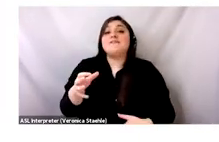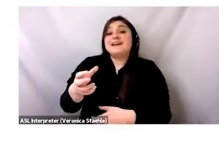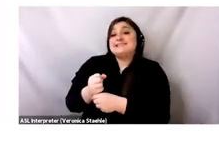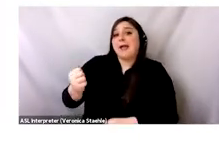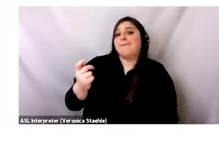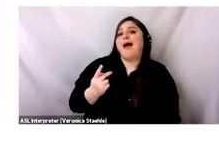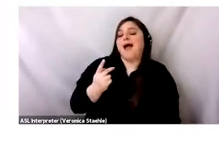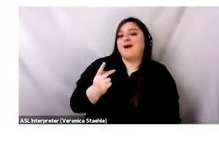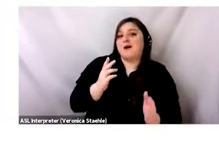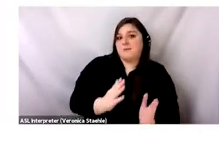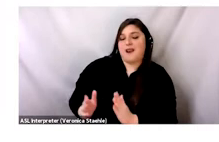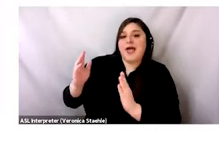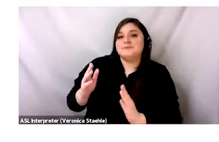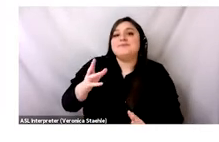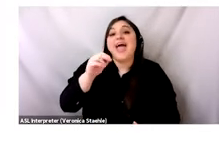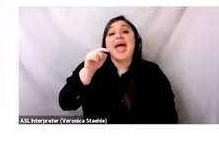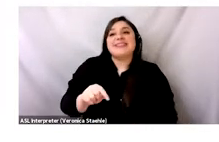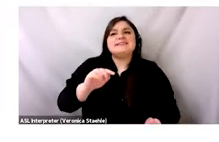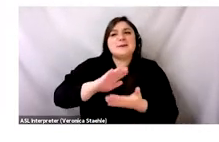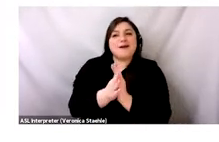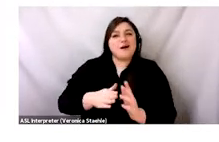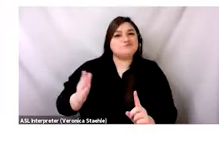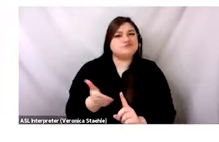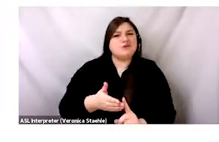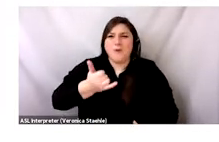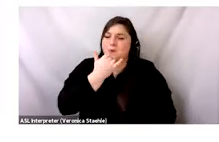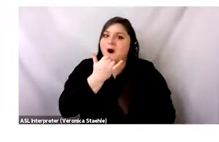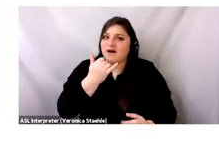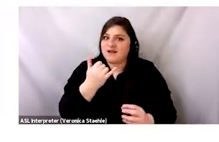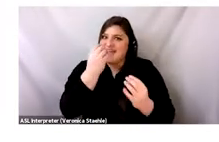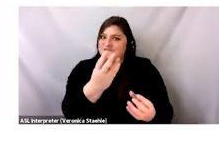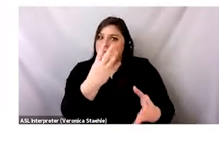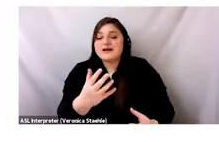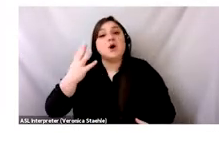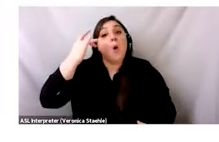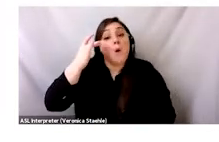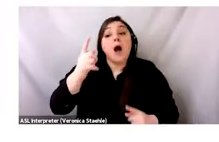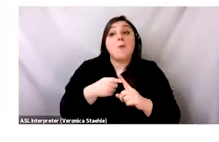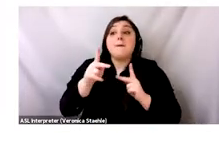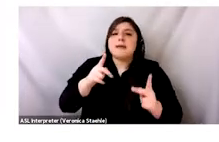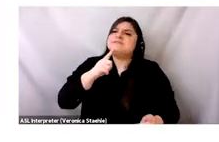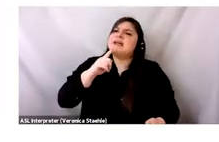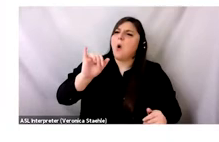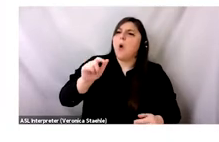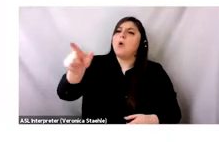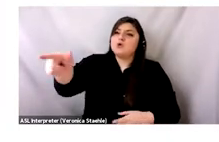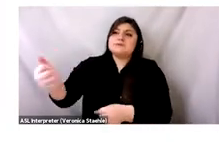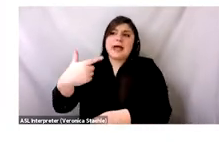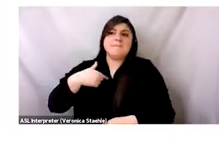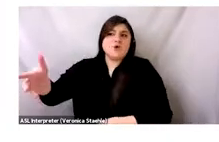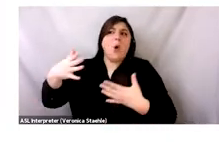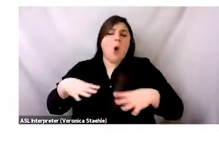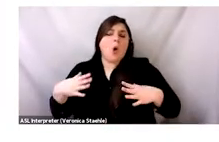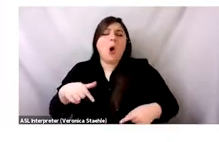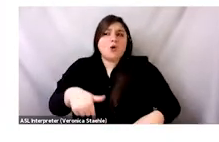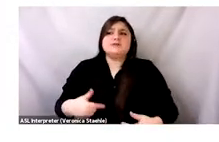bin that is labeled recycling. And I think this is incredibly misleading. The majority of the clothing collected through retailer take-back schemes are not